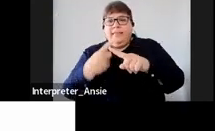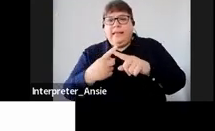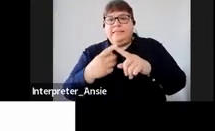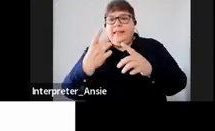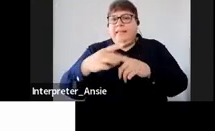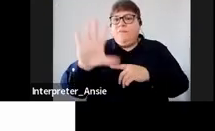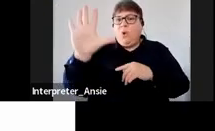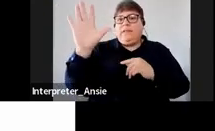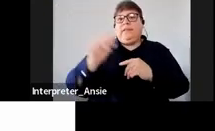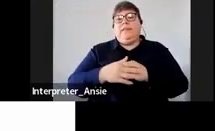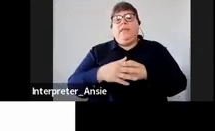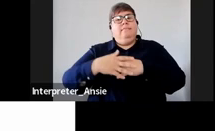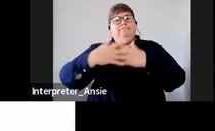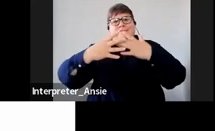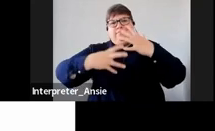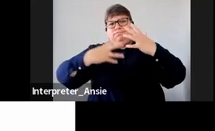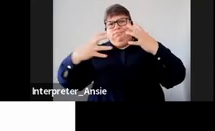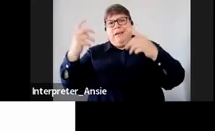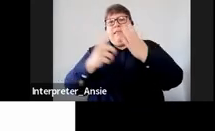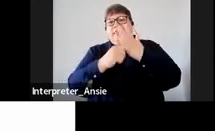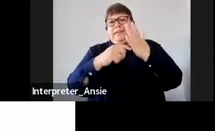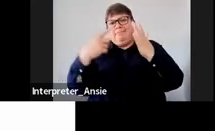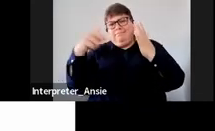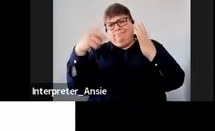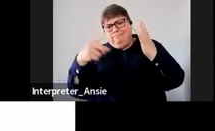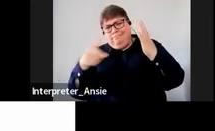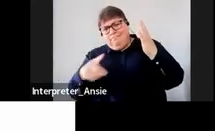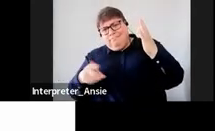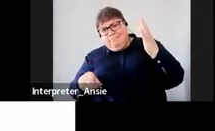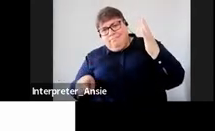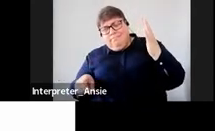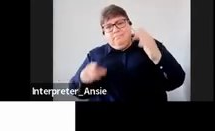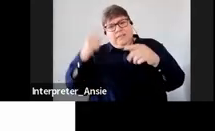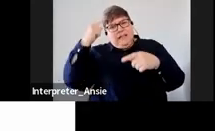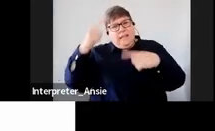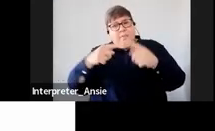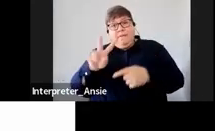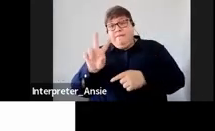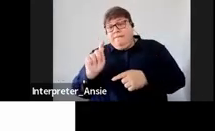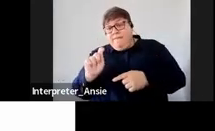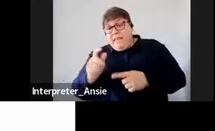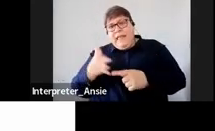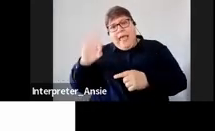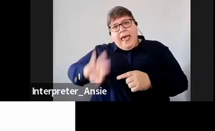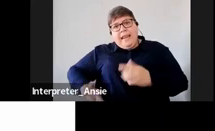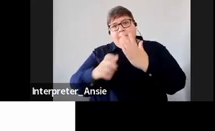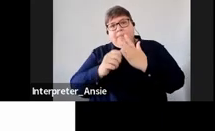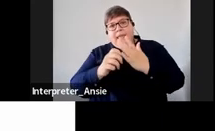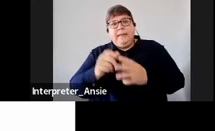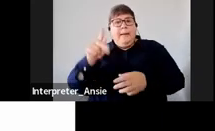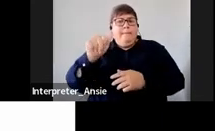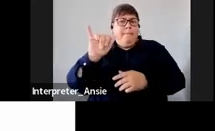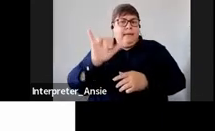and we cover a whole lot of tax types you may be thinking of VET income tax PSUN